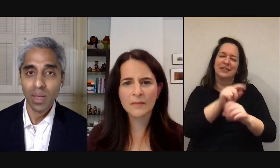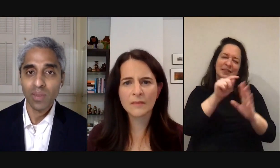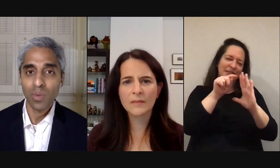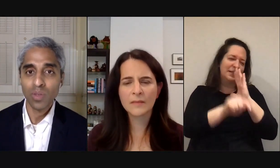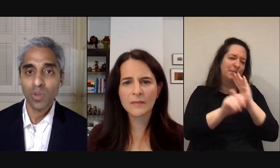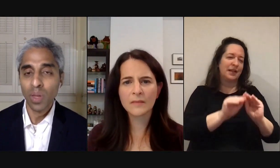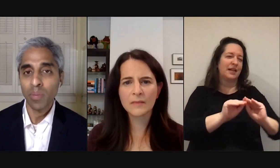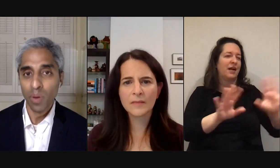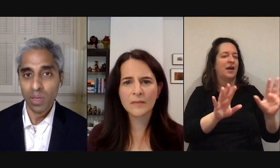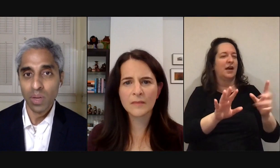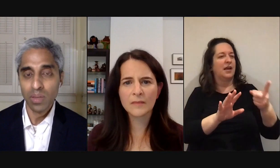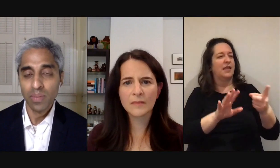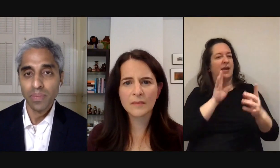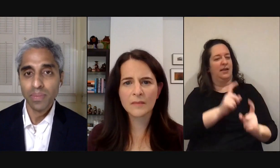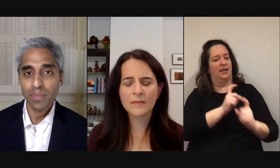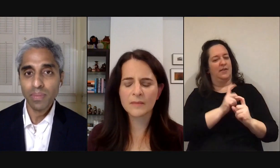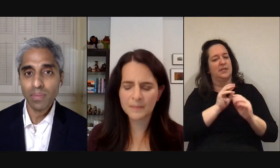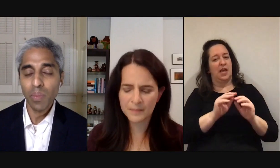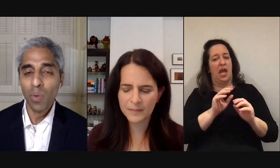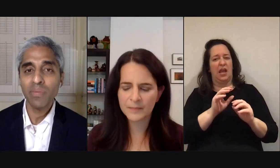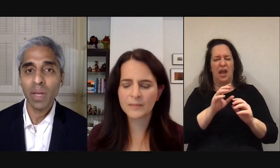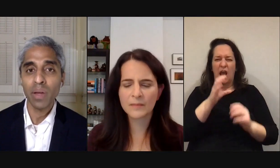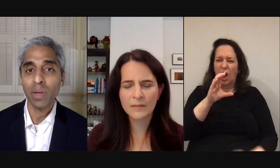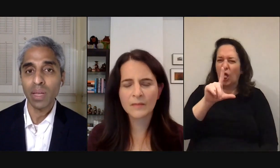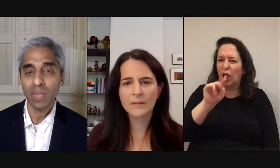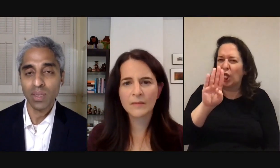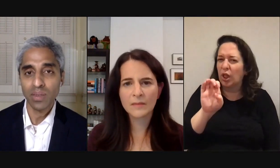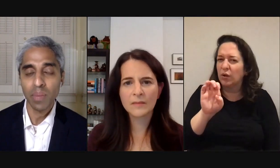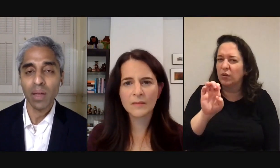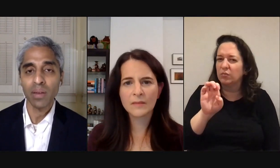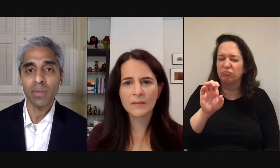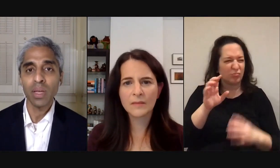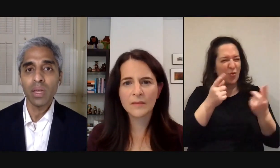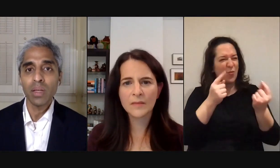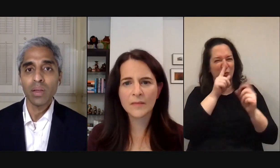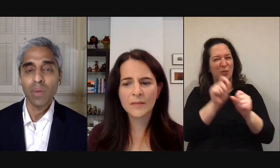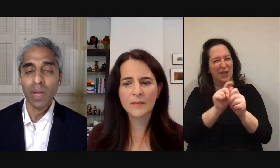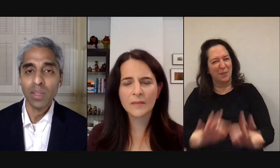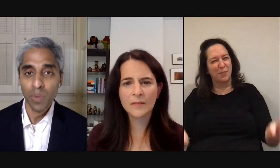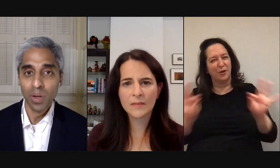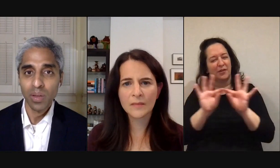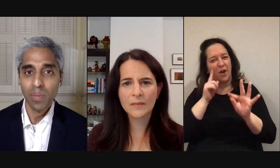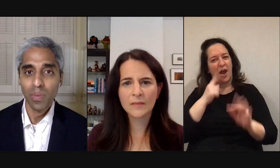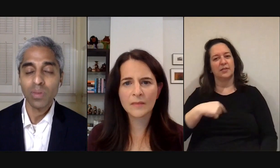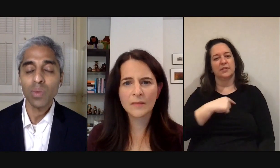as to what's truly important to us but one of my great realizations coming out of writing this book was that